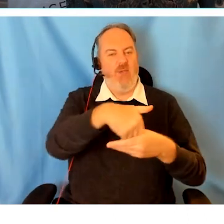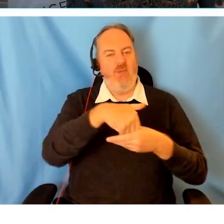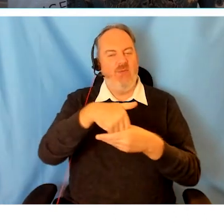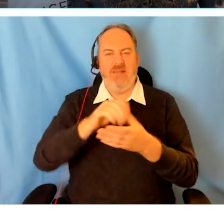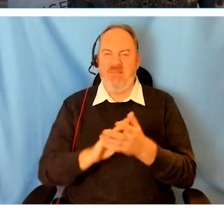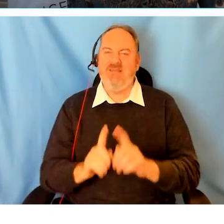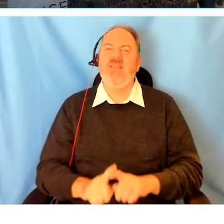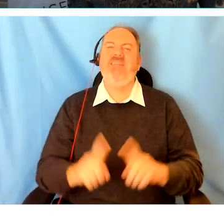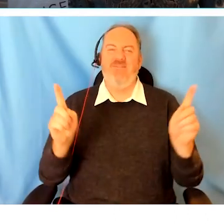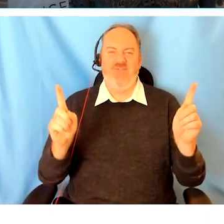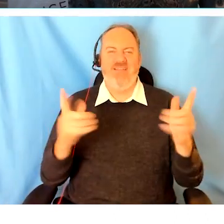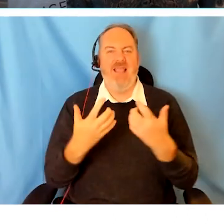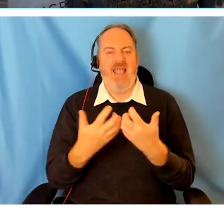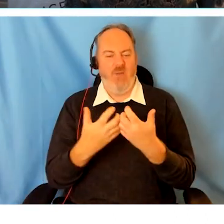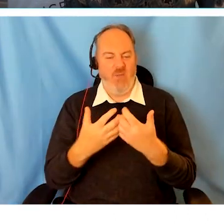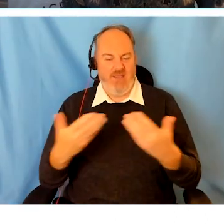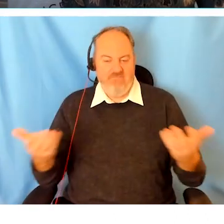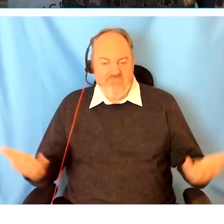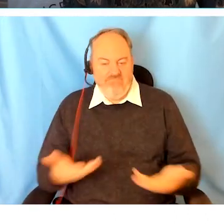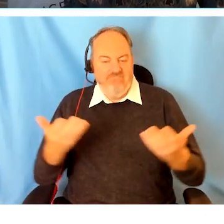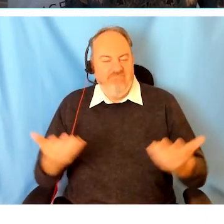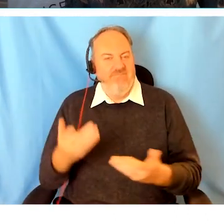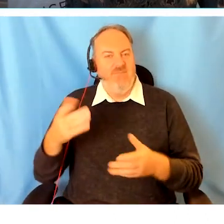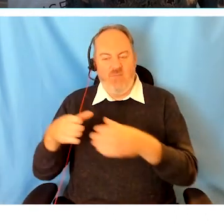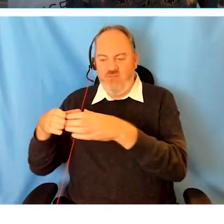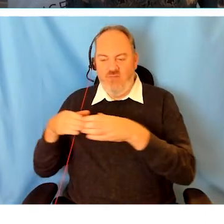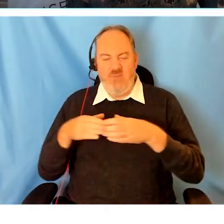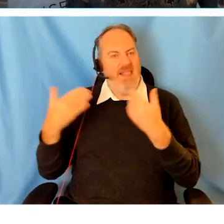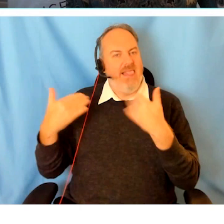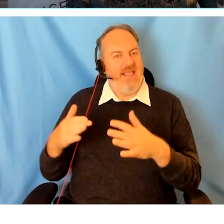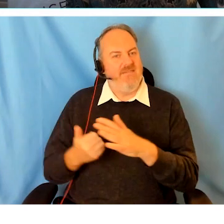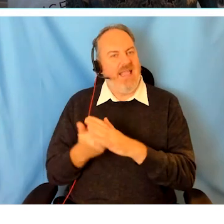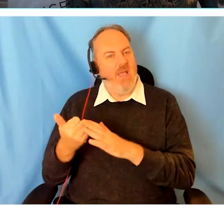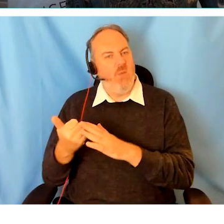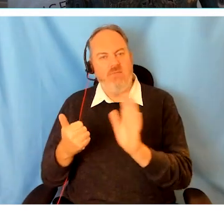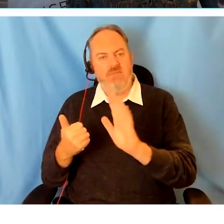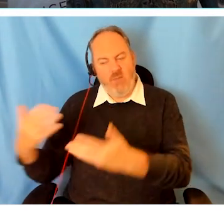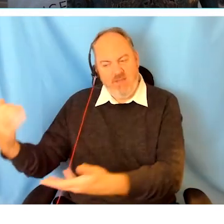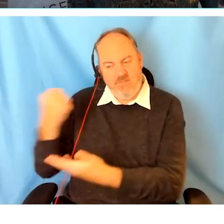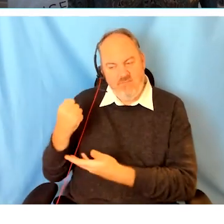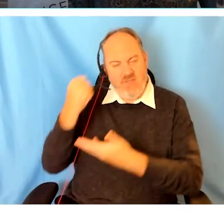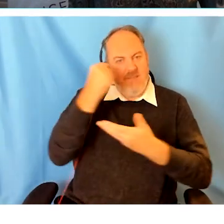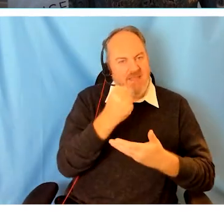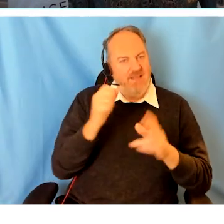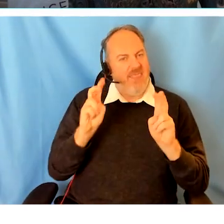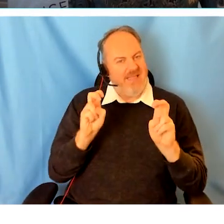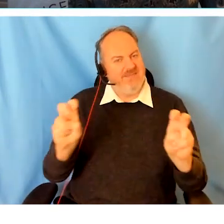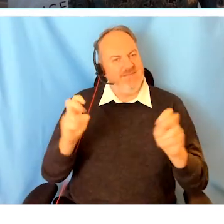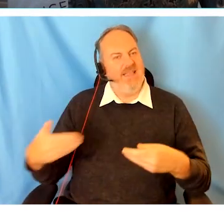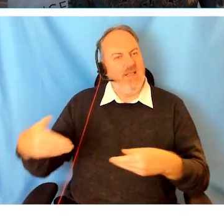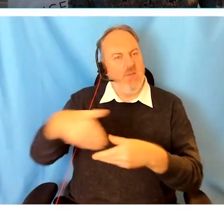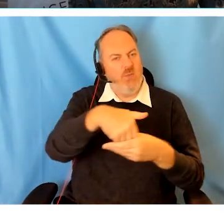and information for people who might otherwise be marginalized. The term digital